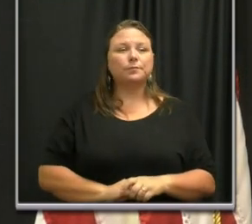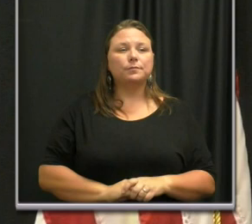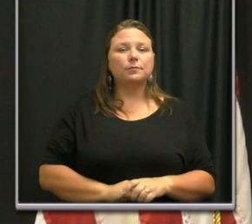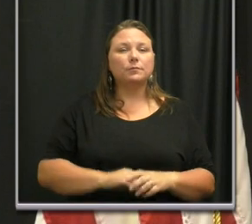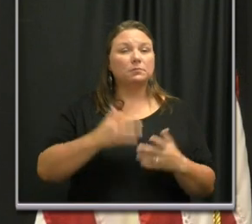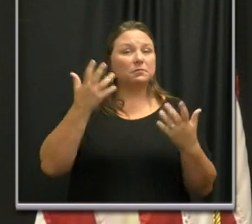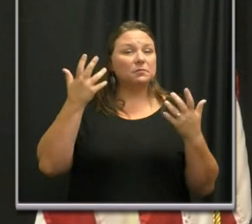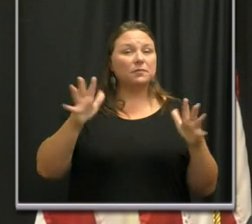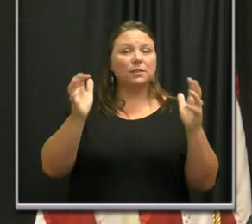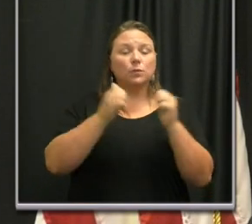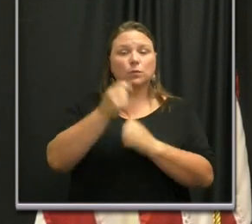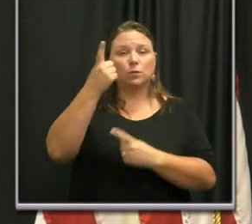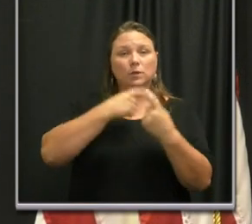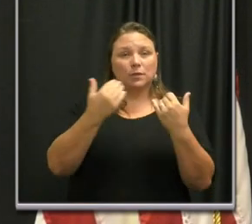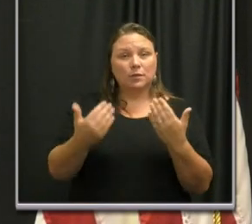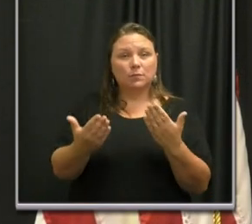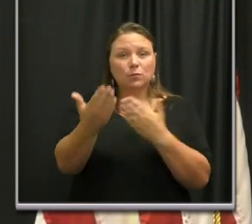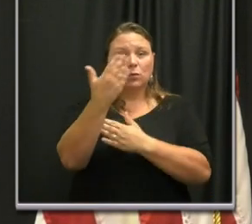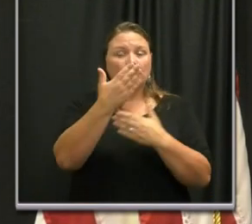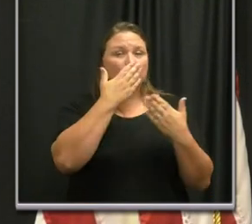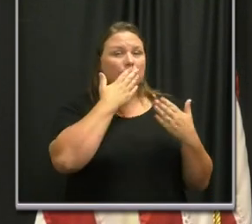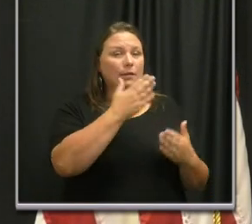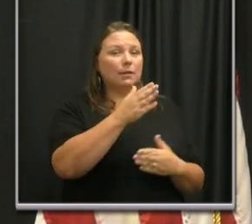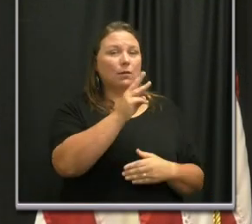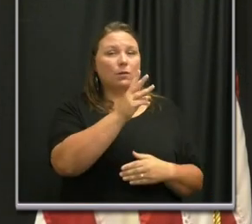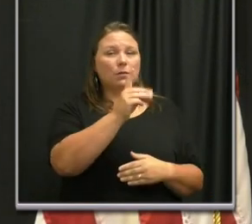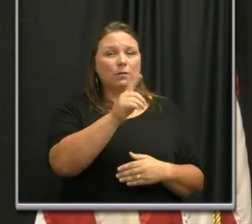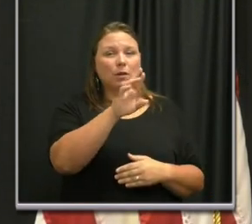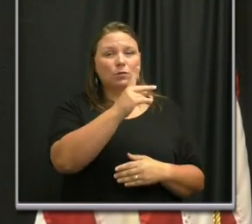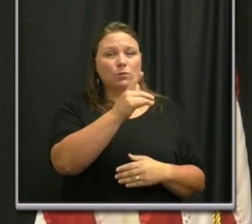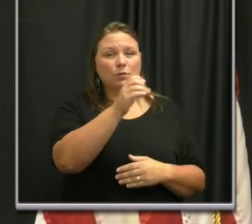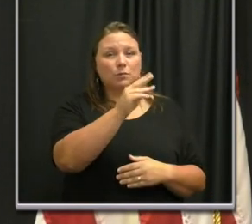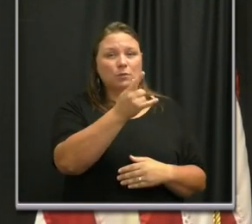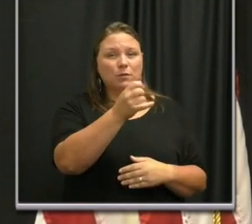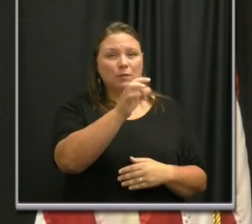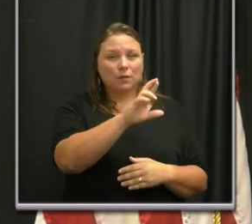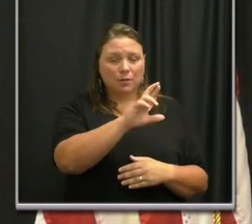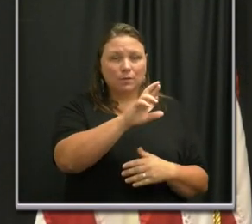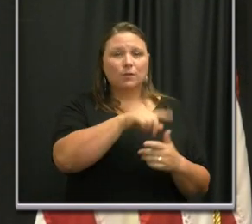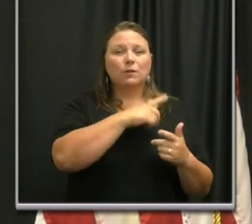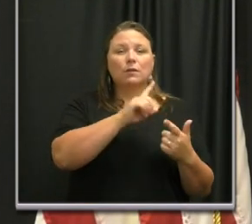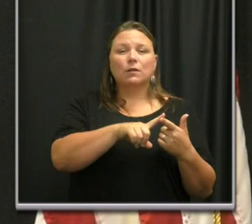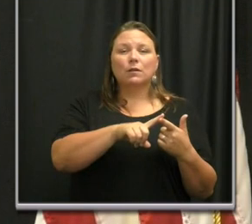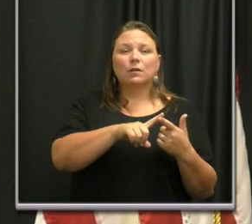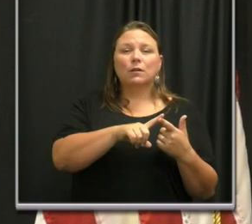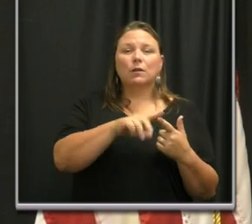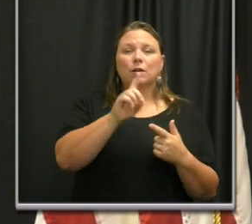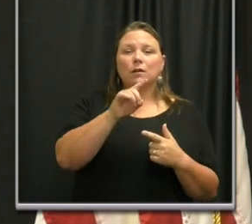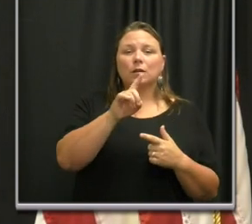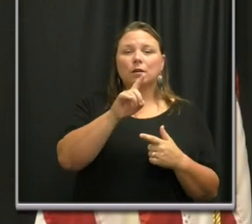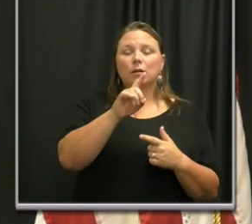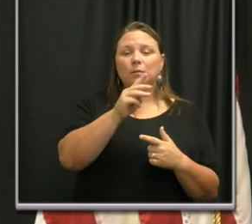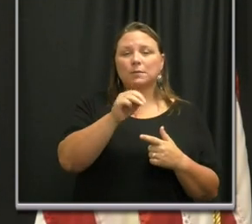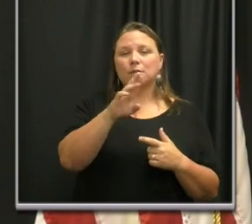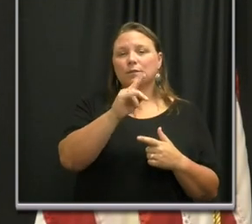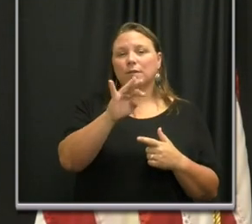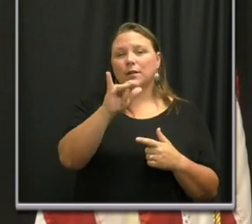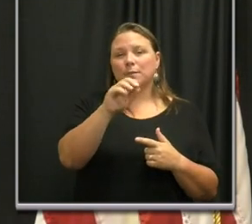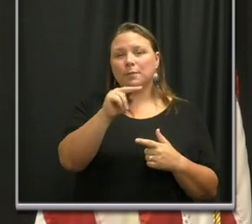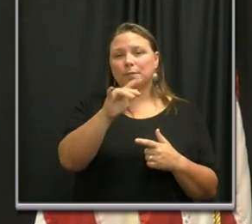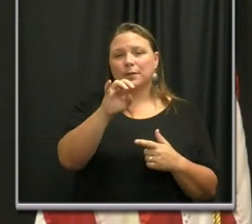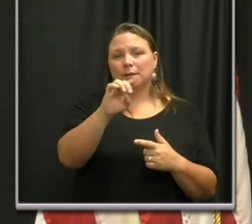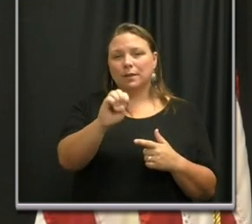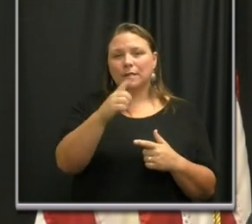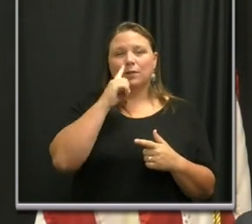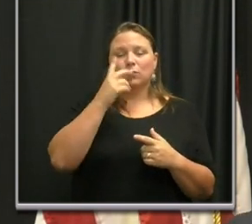Those are all the questions we have this morning. I'd like to thank Dr. William Schaffner from Vanderbilt University School of Medicine and Mr. Fabian Bentna for joining us this morning.